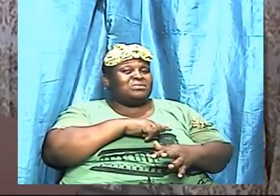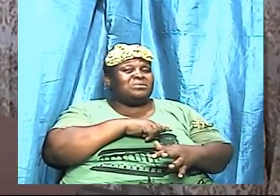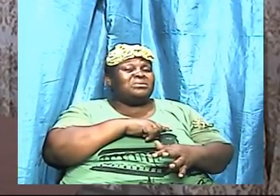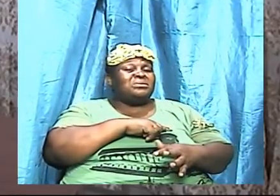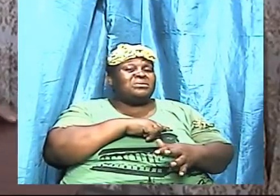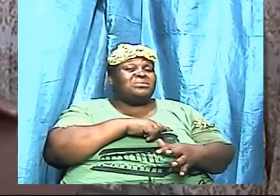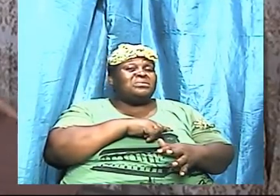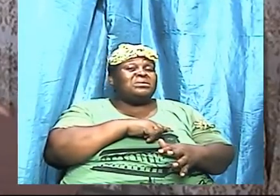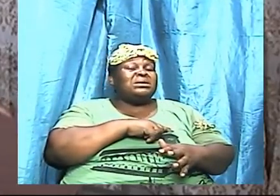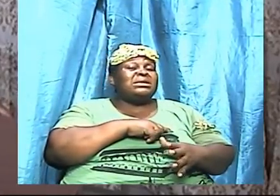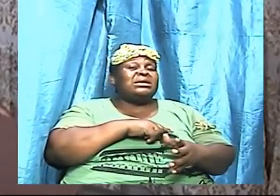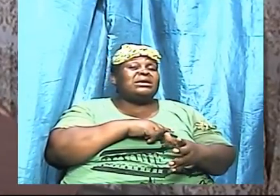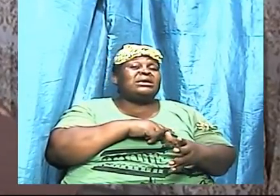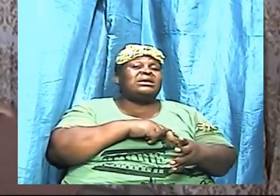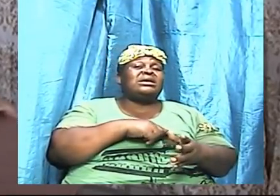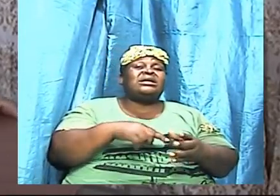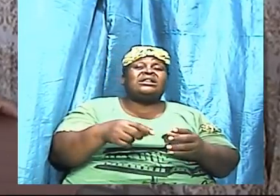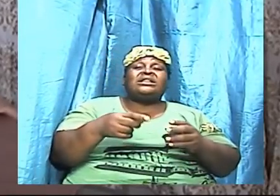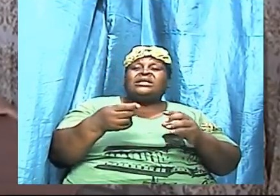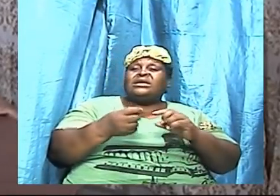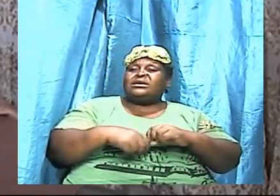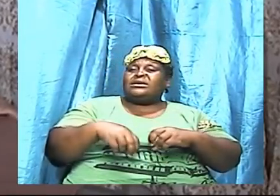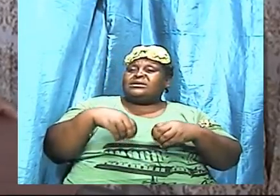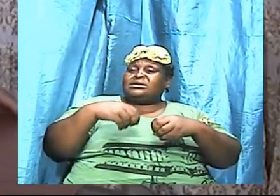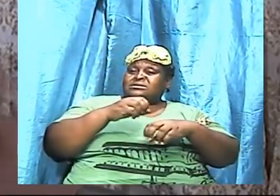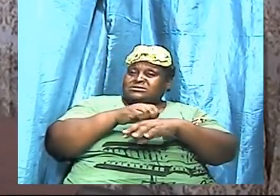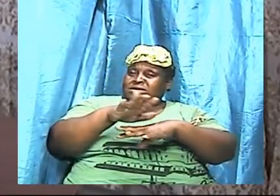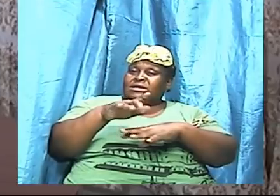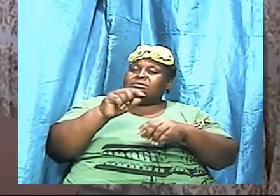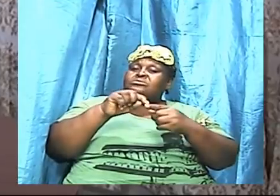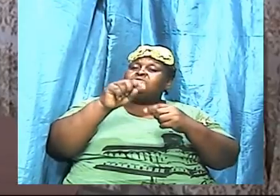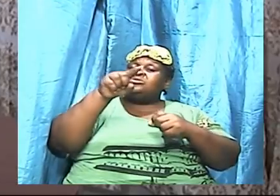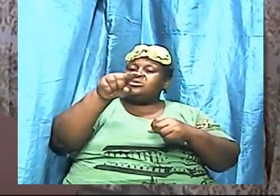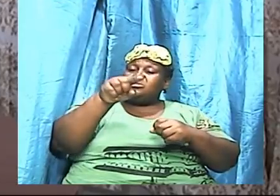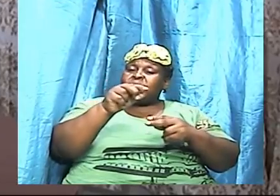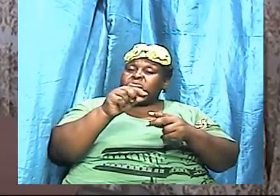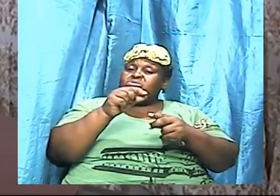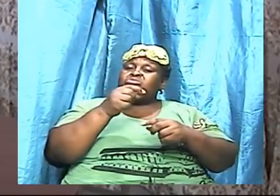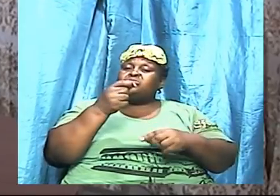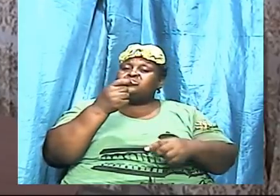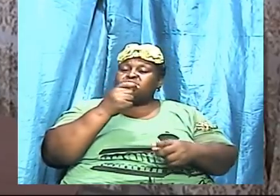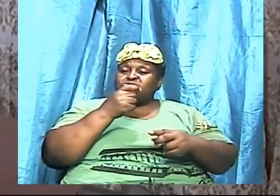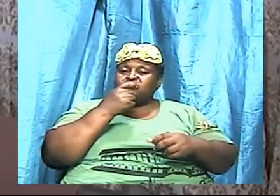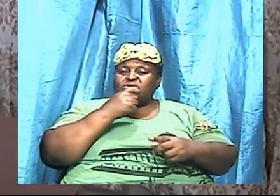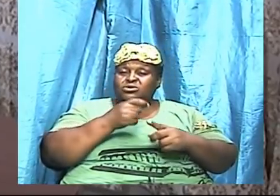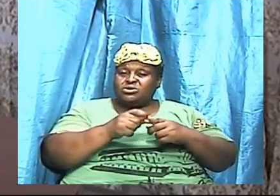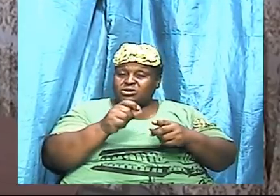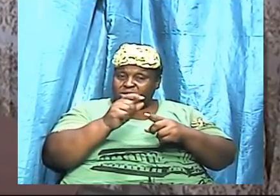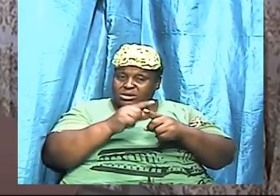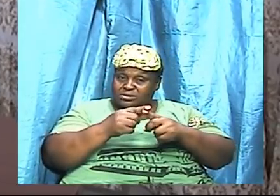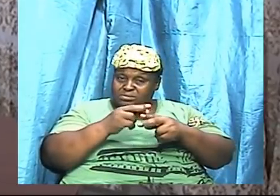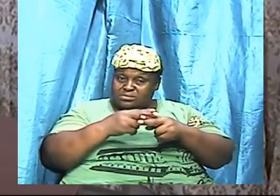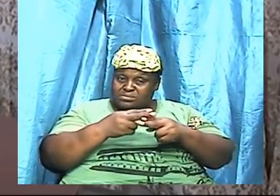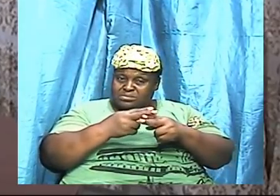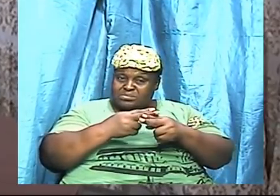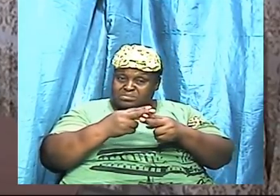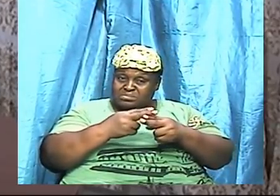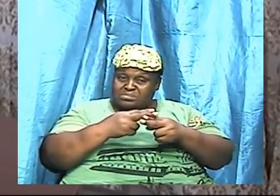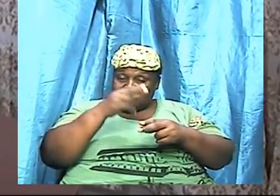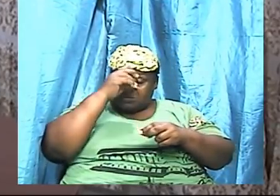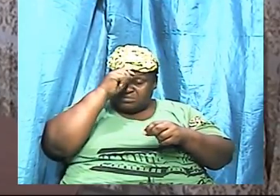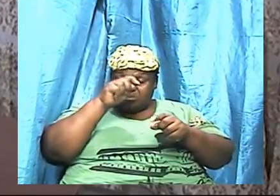also. And it is very important, brothers and sisters, that we take our time and we go through and we